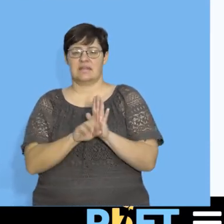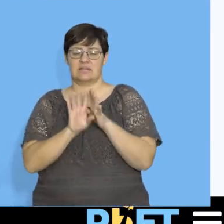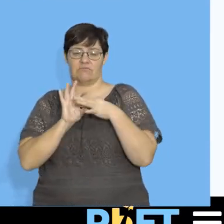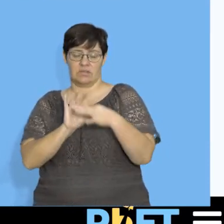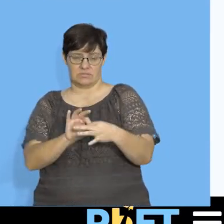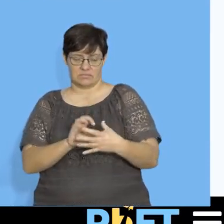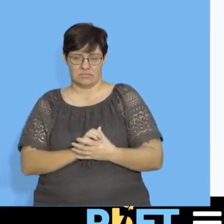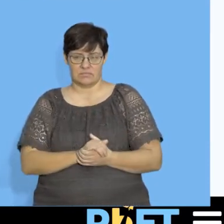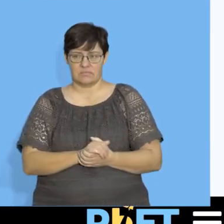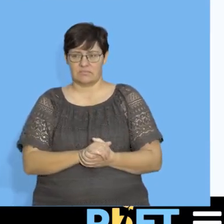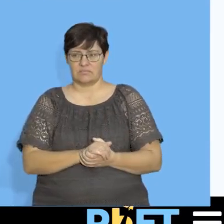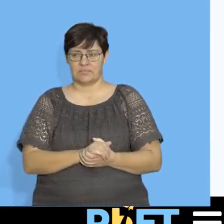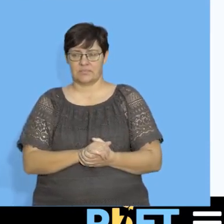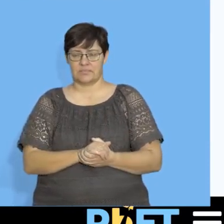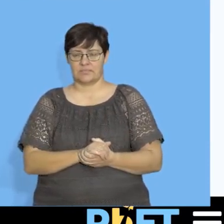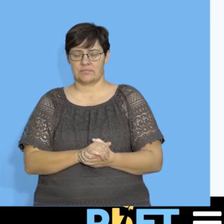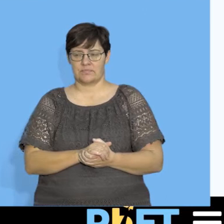Because I'm getting a negative relationship.